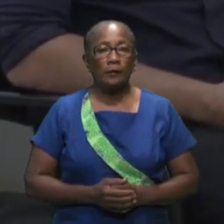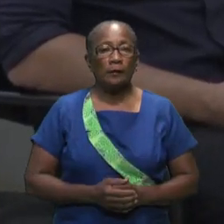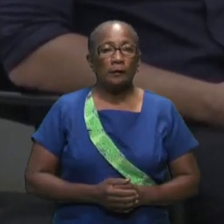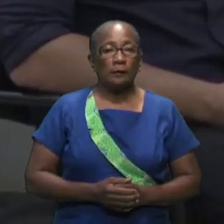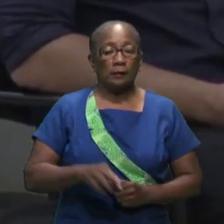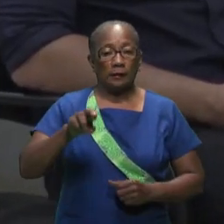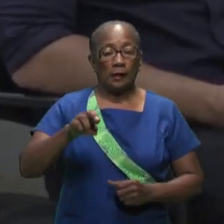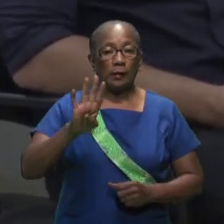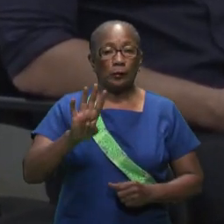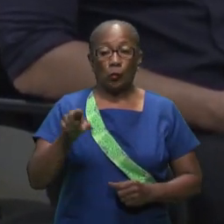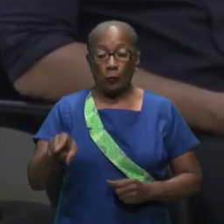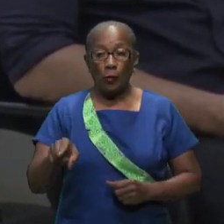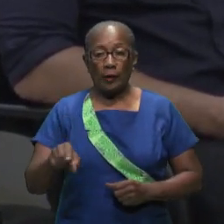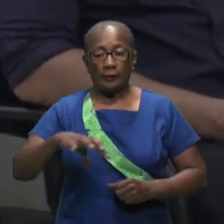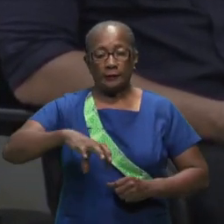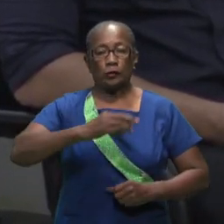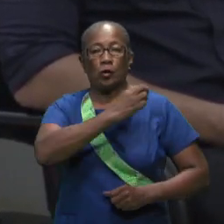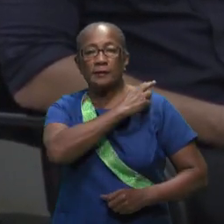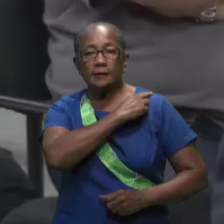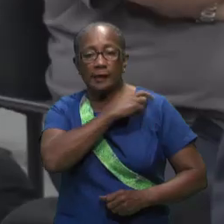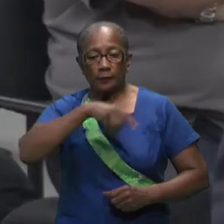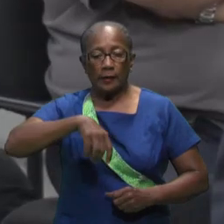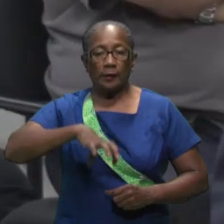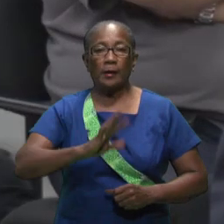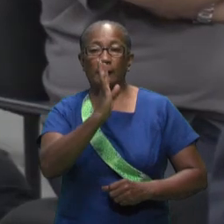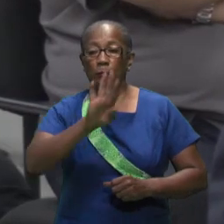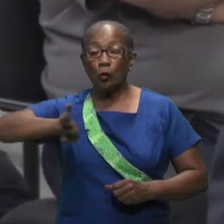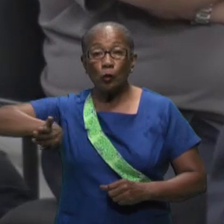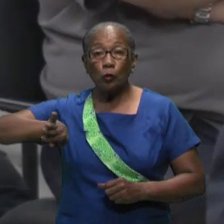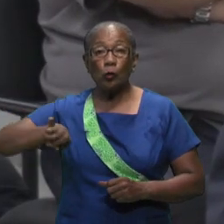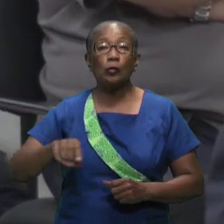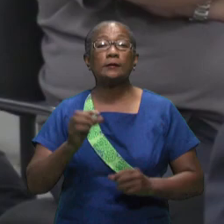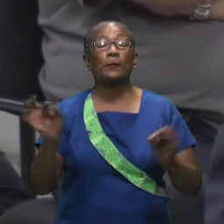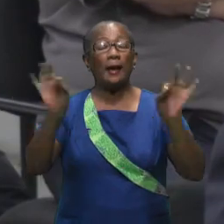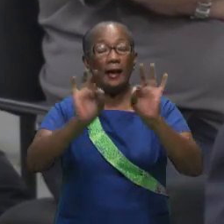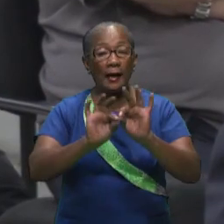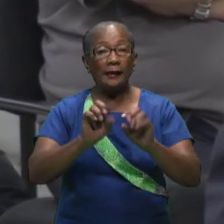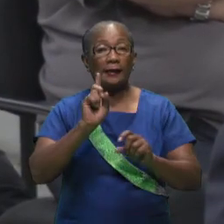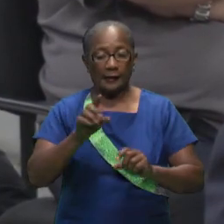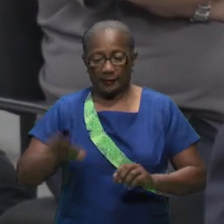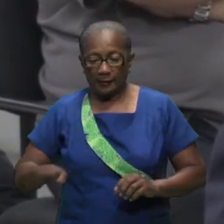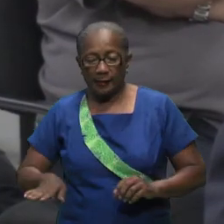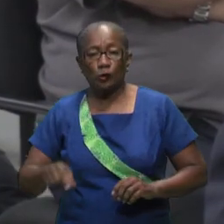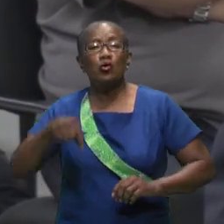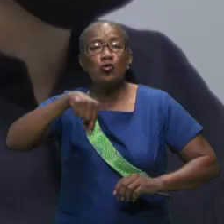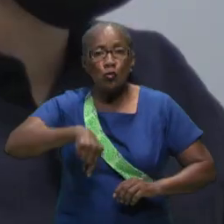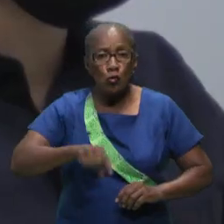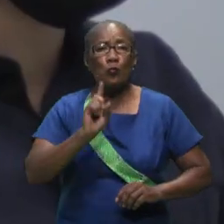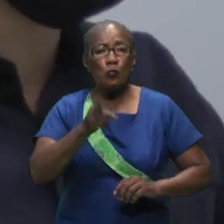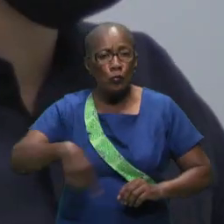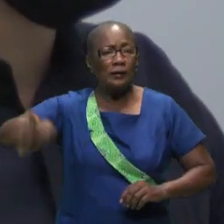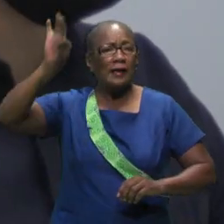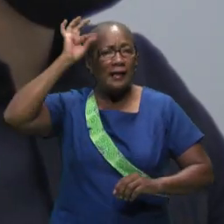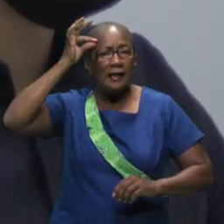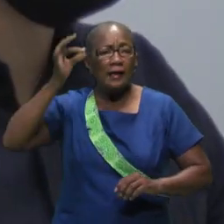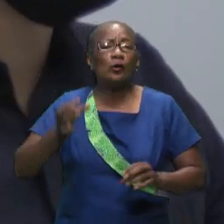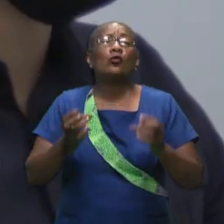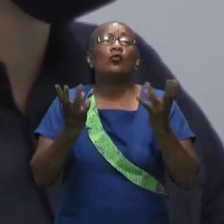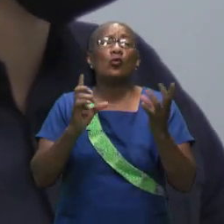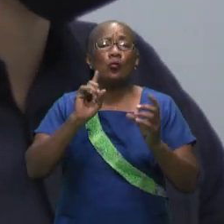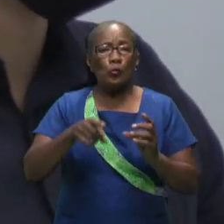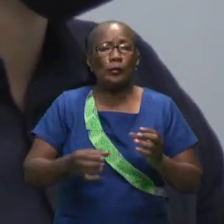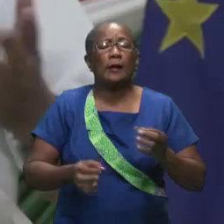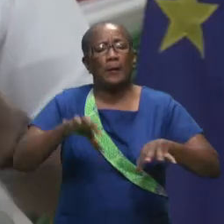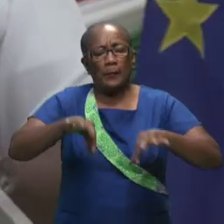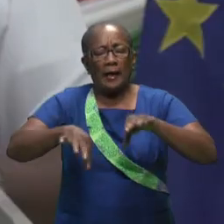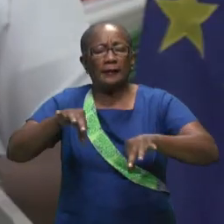imports of products according to ricardo bola the district commissioner of paramaribu northeast it is